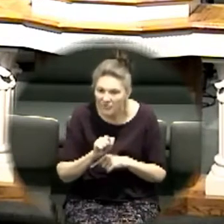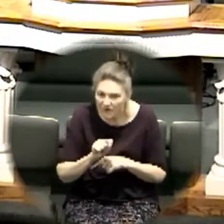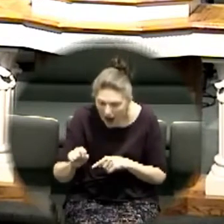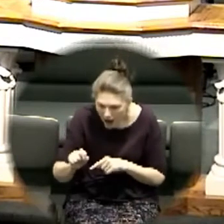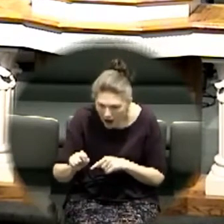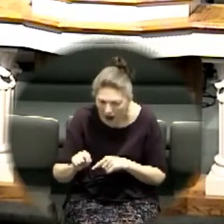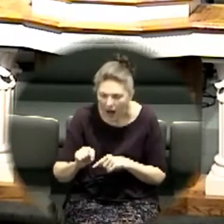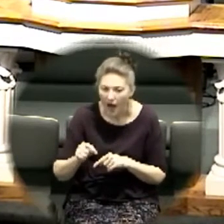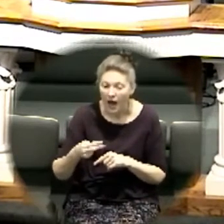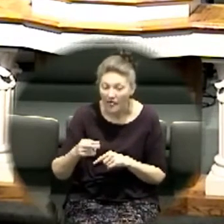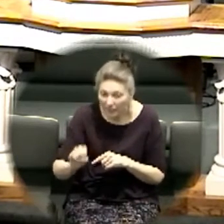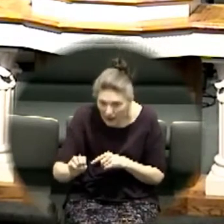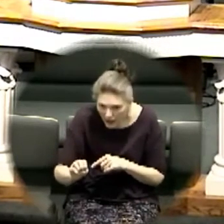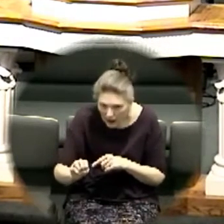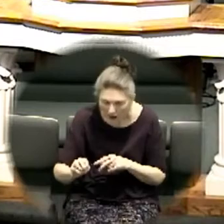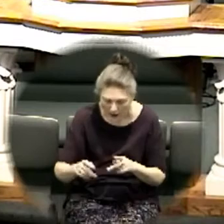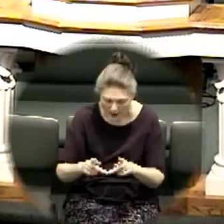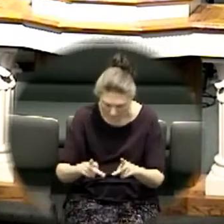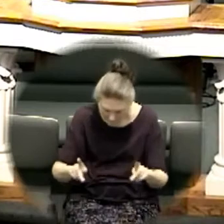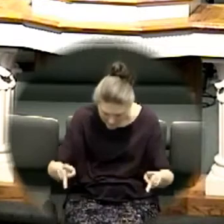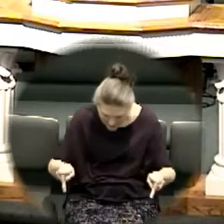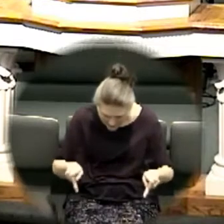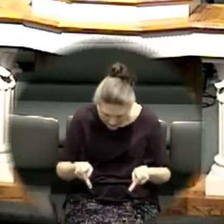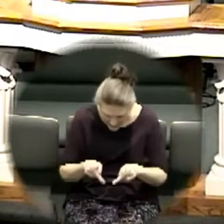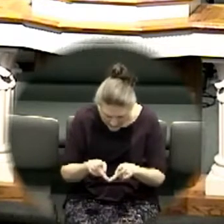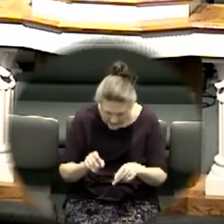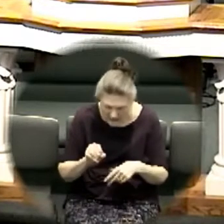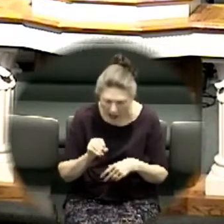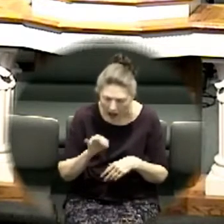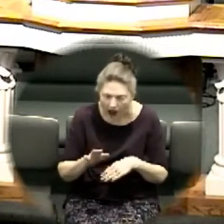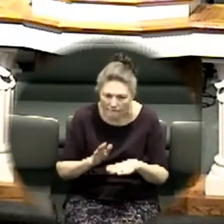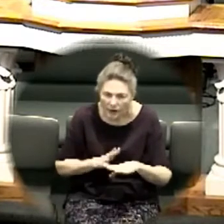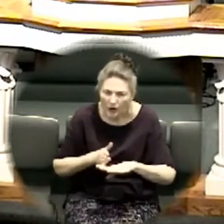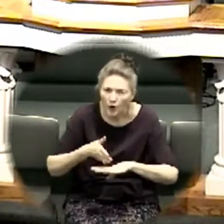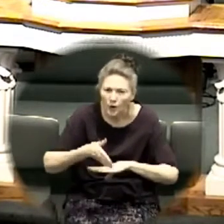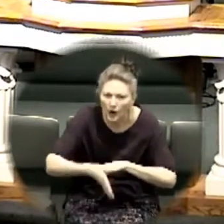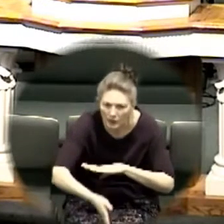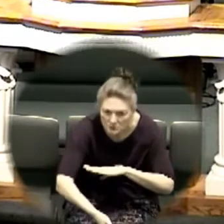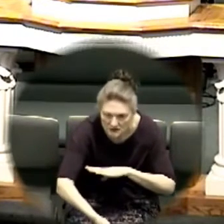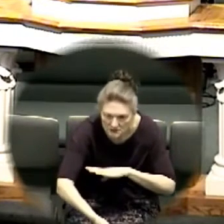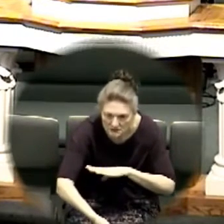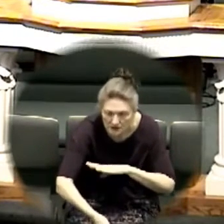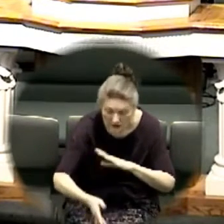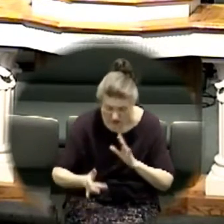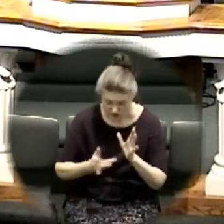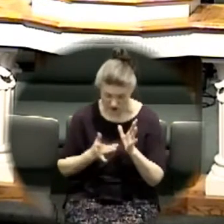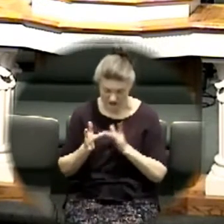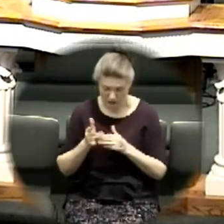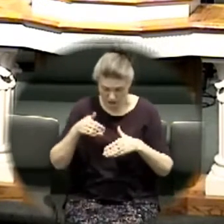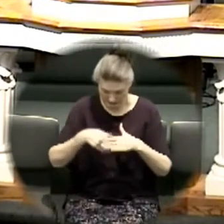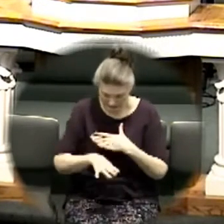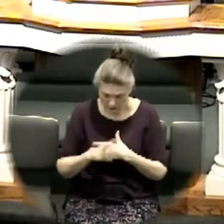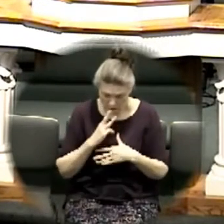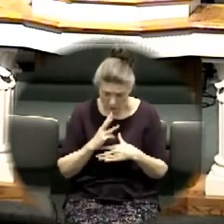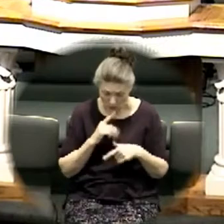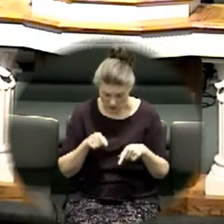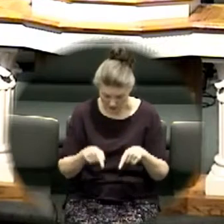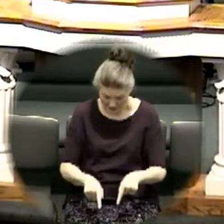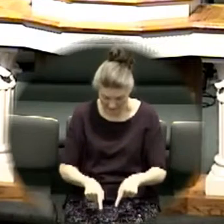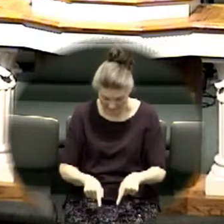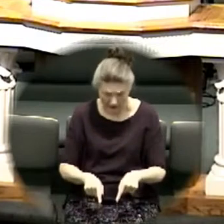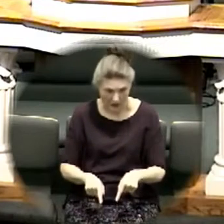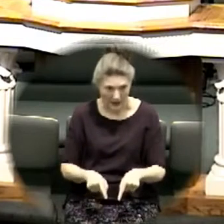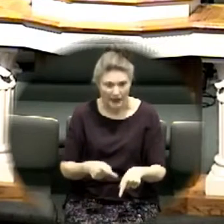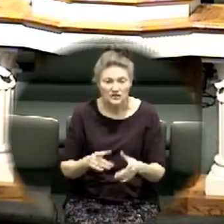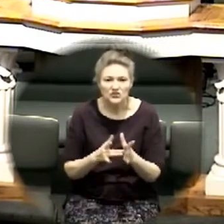down into the water the priest came down into the water and it stopped and it rolled back Jesus went into the water right there he